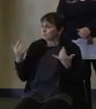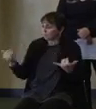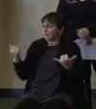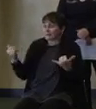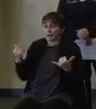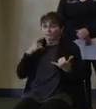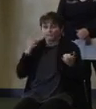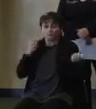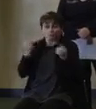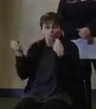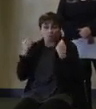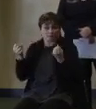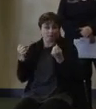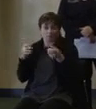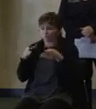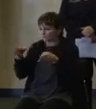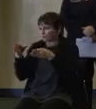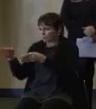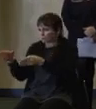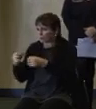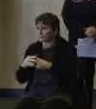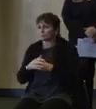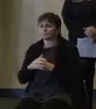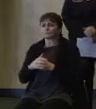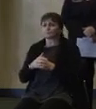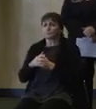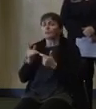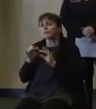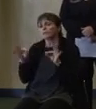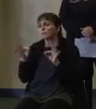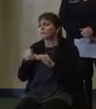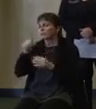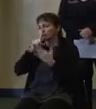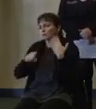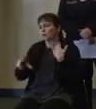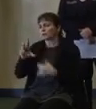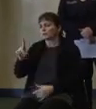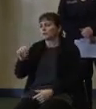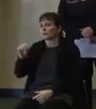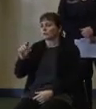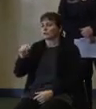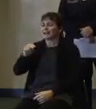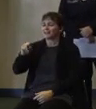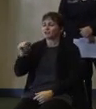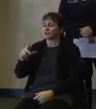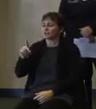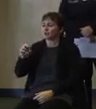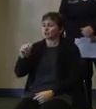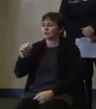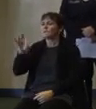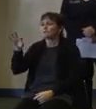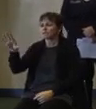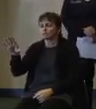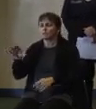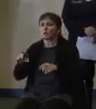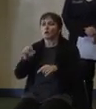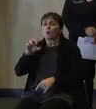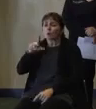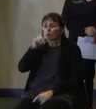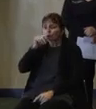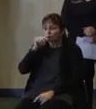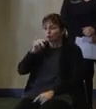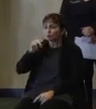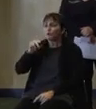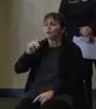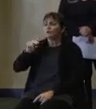your fastest resources will be to find the NJDOT on Facebook, on Twitter, at NewJerseyDOT, and at